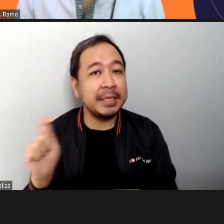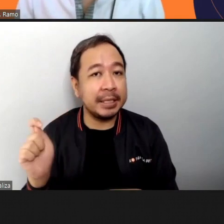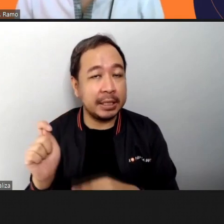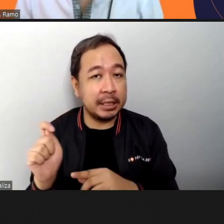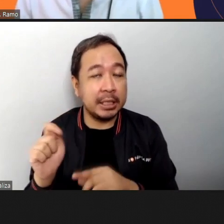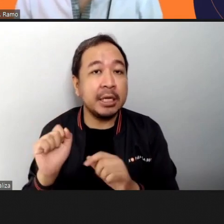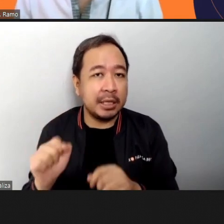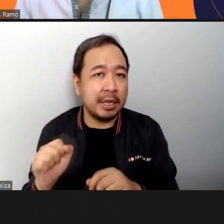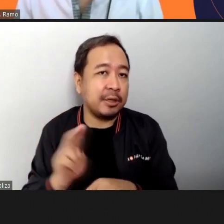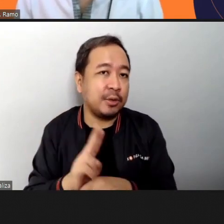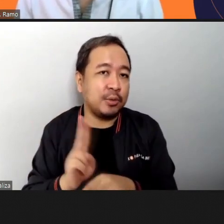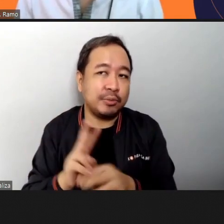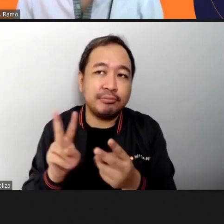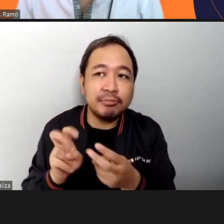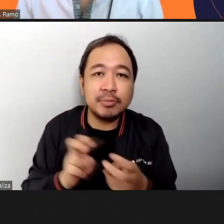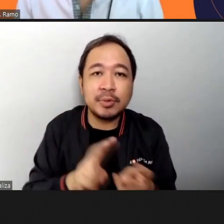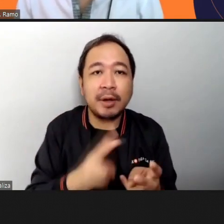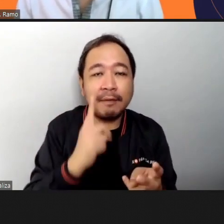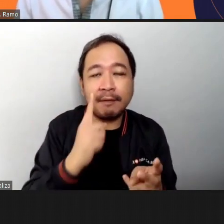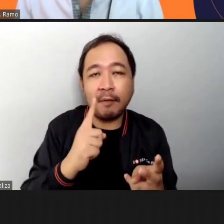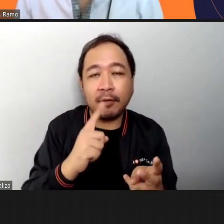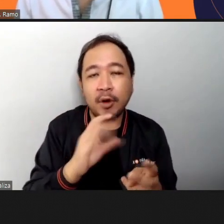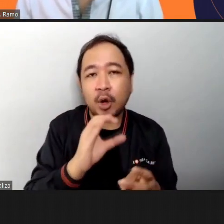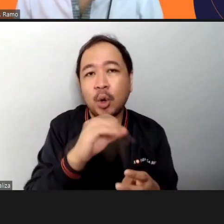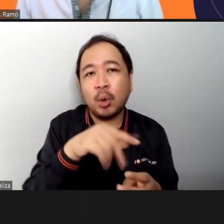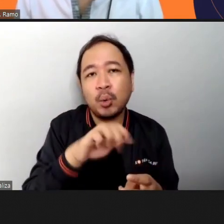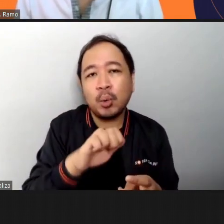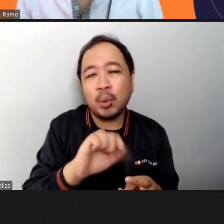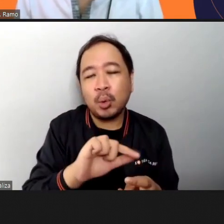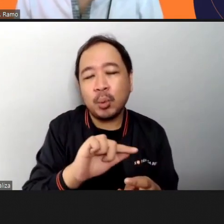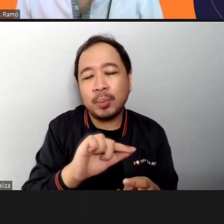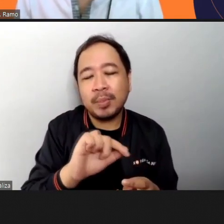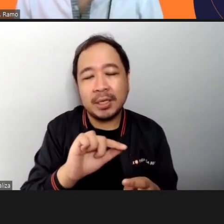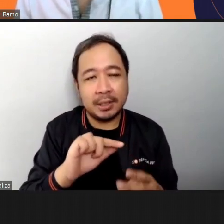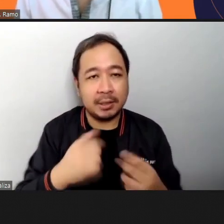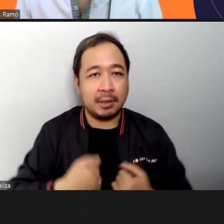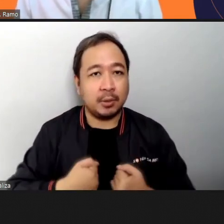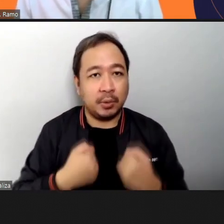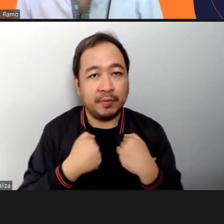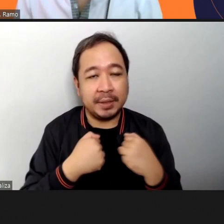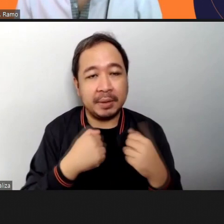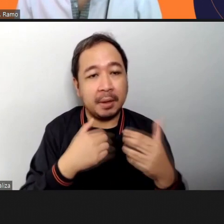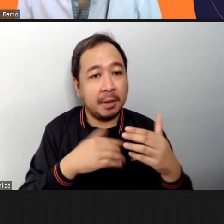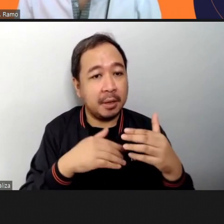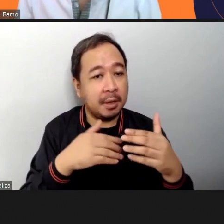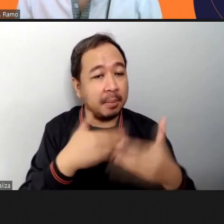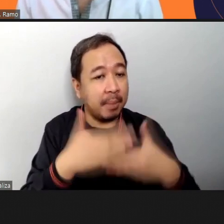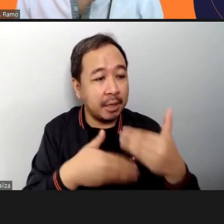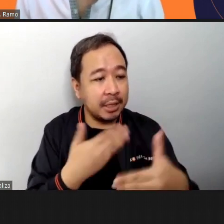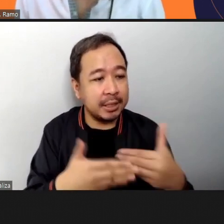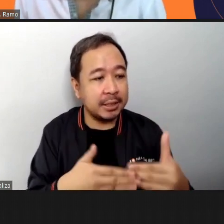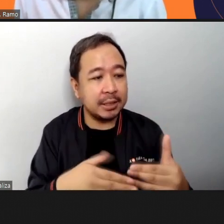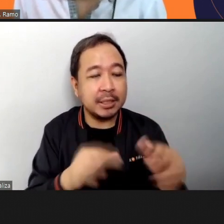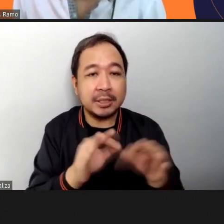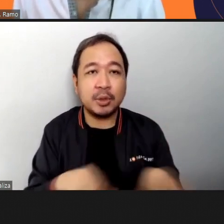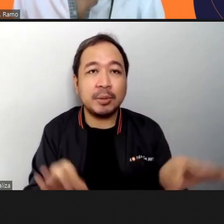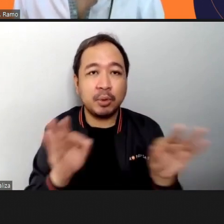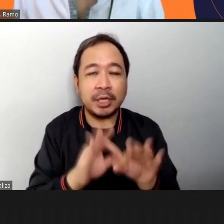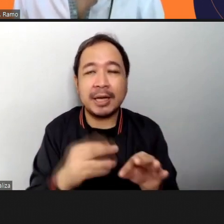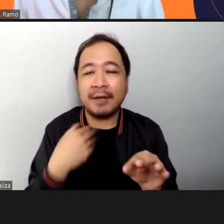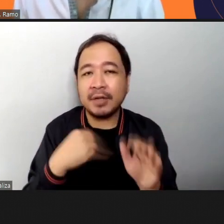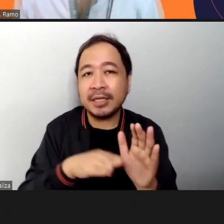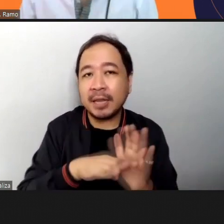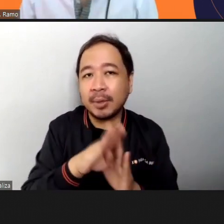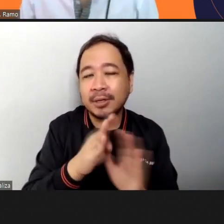coping mechanisms so before that should be developmentally appropriate psychoeducation so